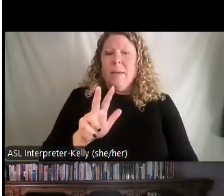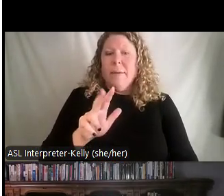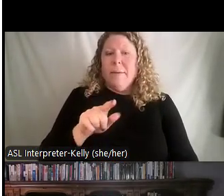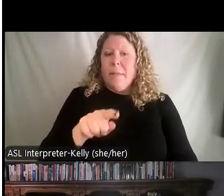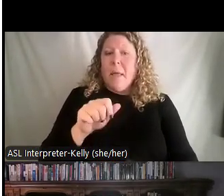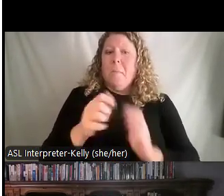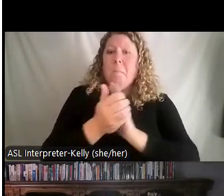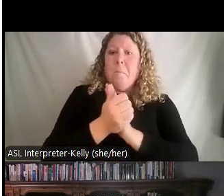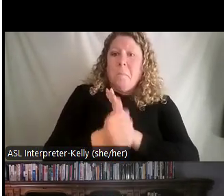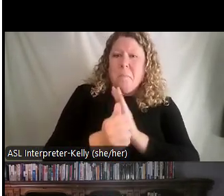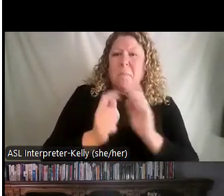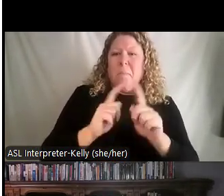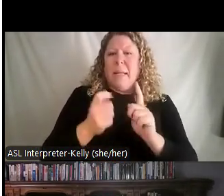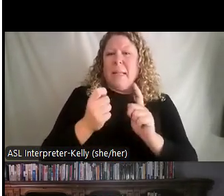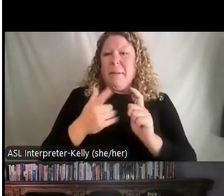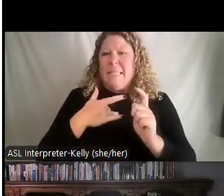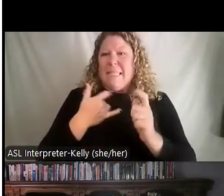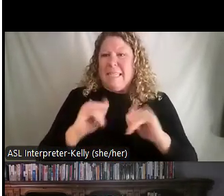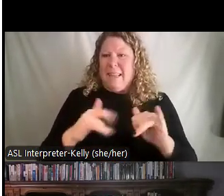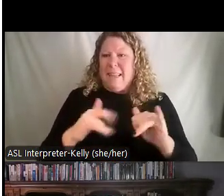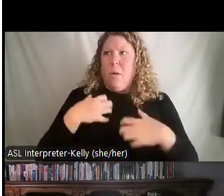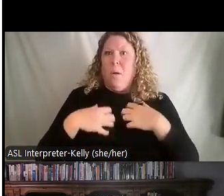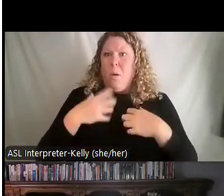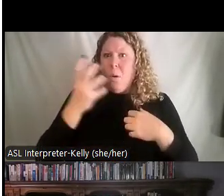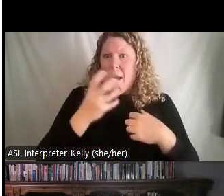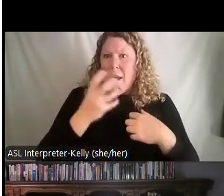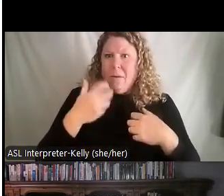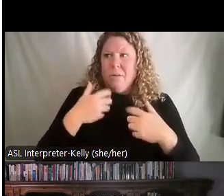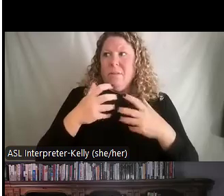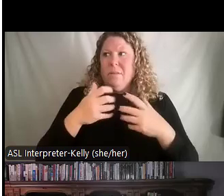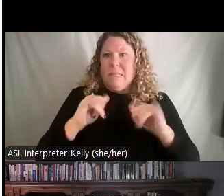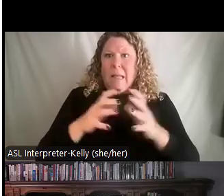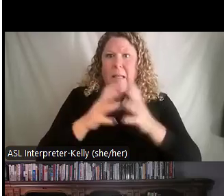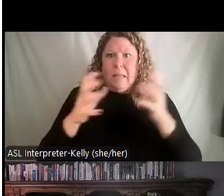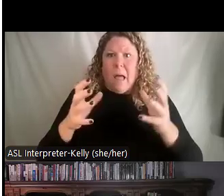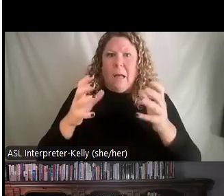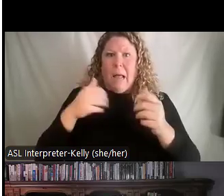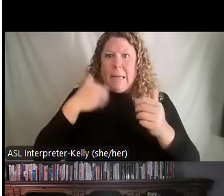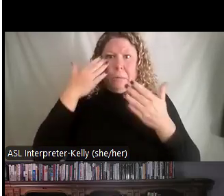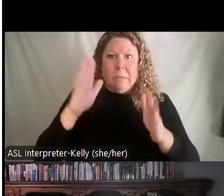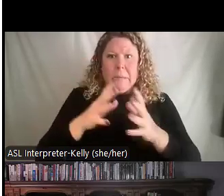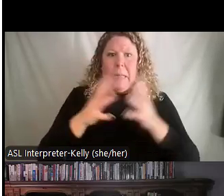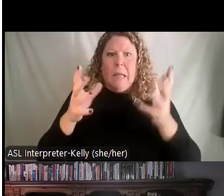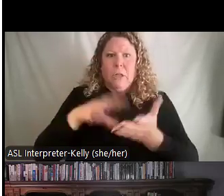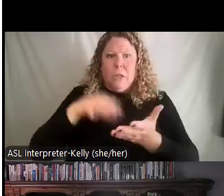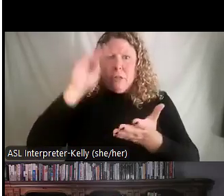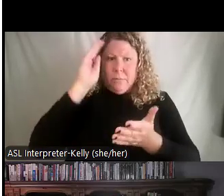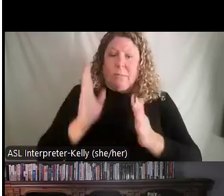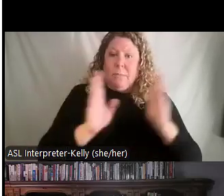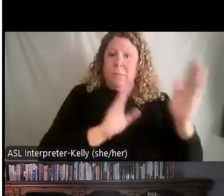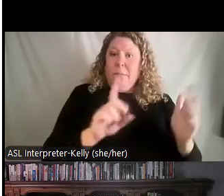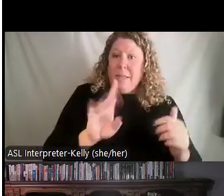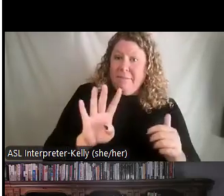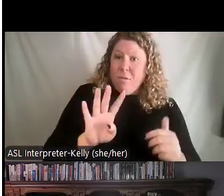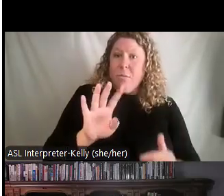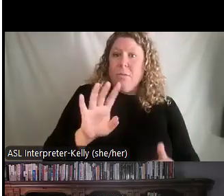maybe they're a little unwilling or insecure because they realize how much they don't know and how much more there is to learn. And finally, when they have that confidence, they know what they're